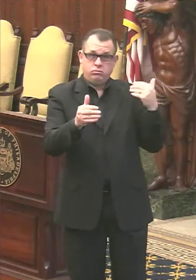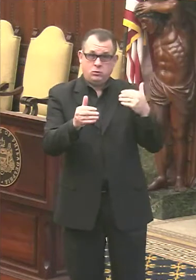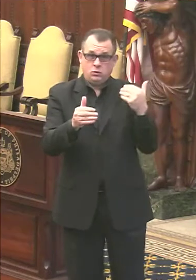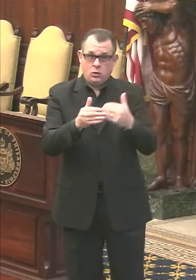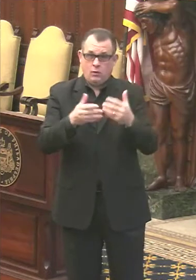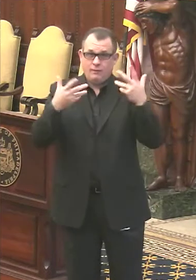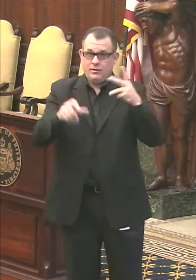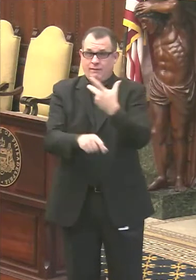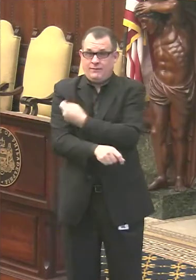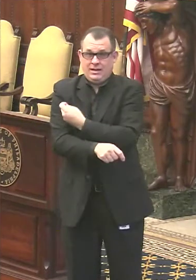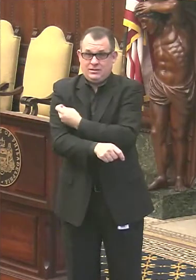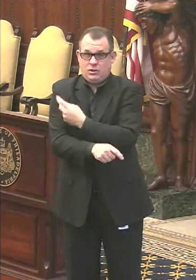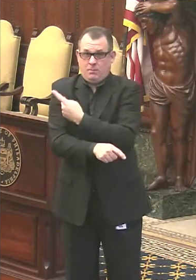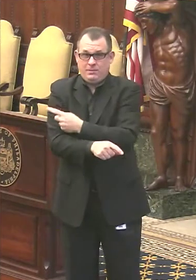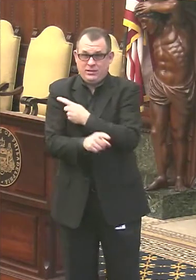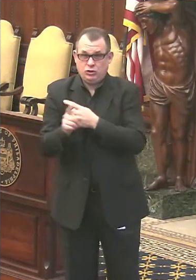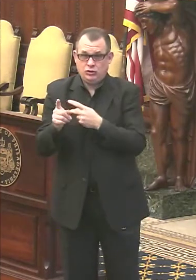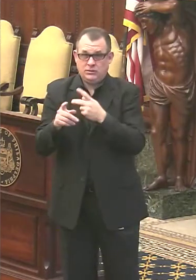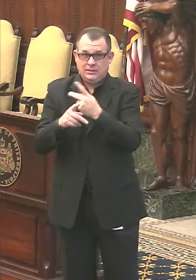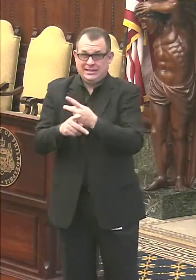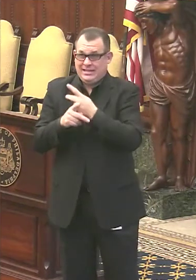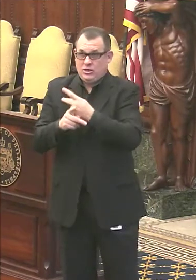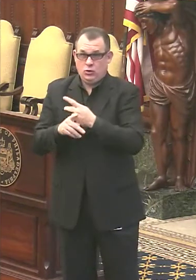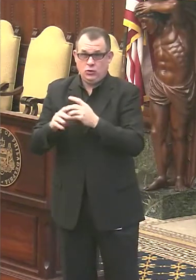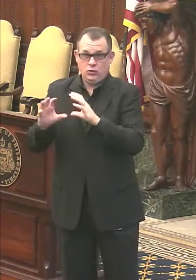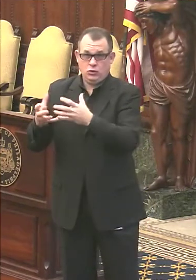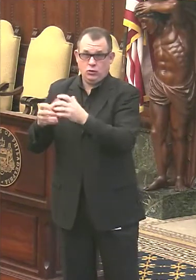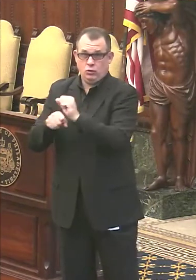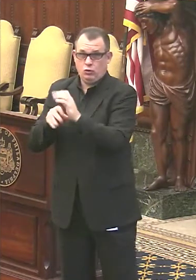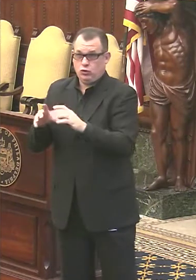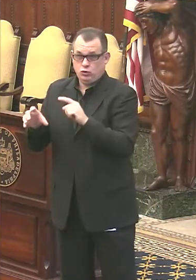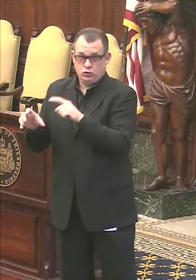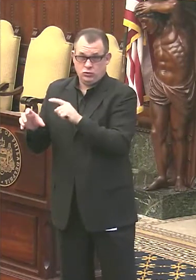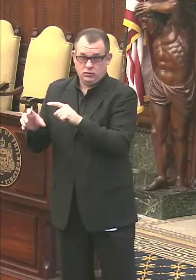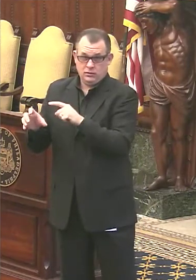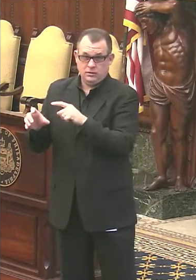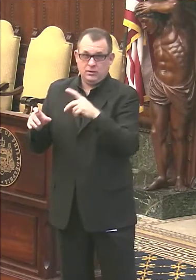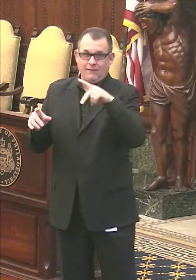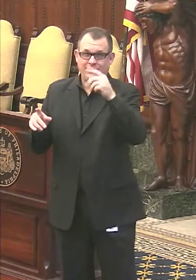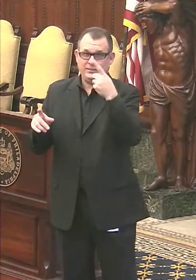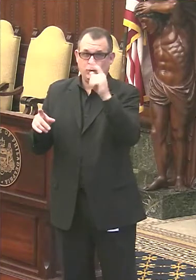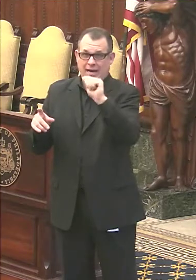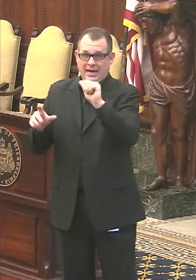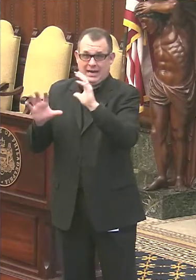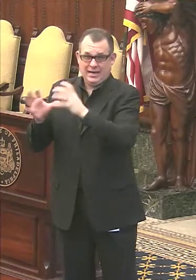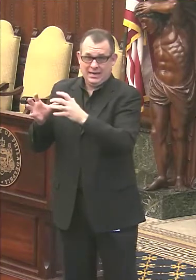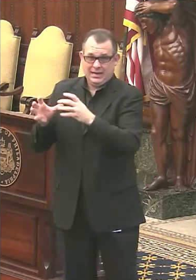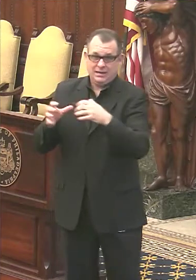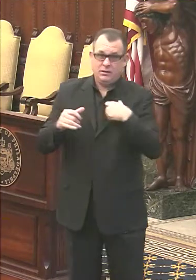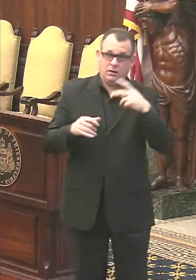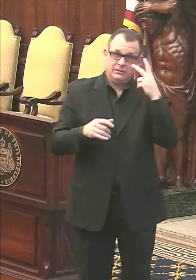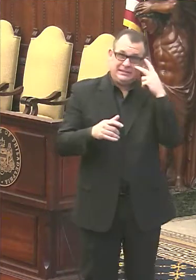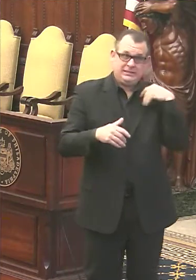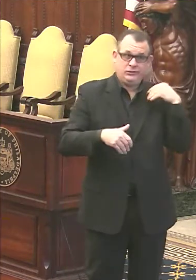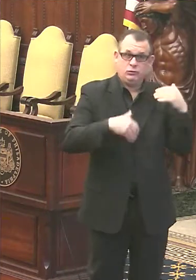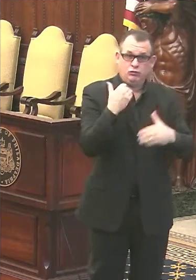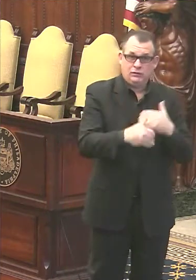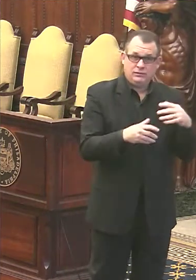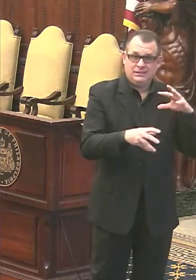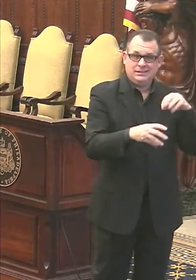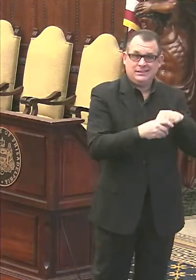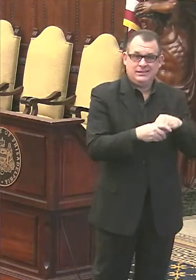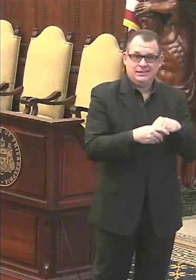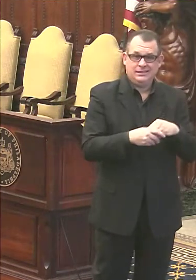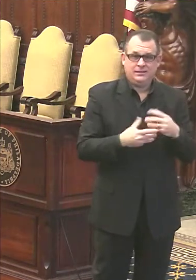patient-facing healthcare workers, the people in Phase 1A. Likewise, we're seeing progress in getting the unaffiliated healthcare workers